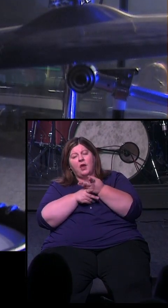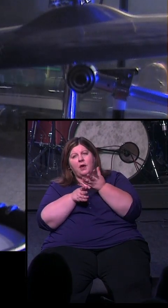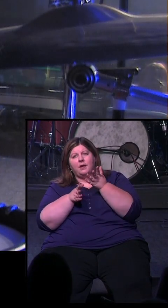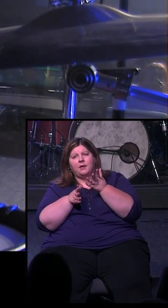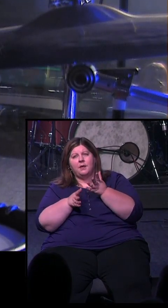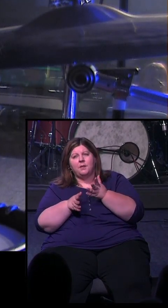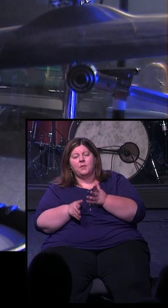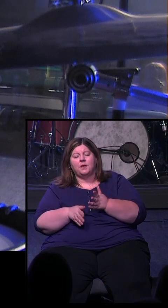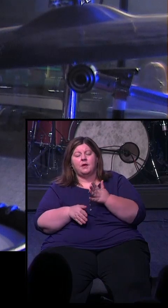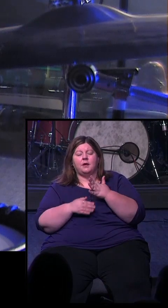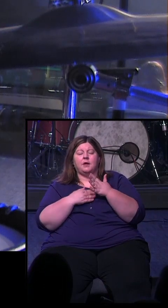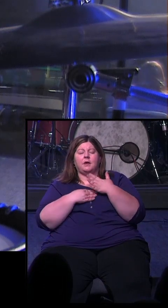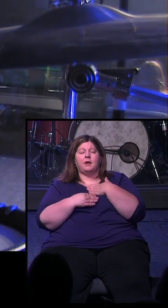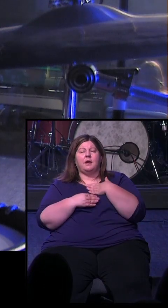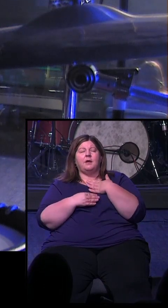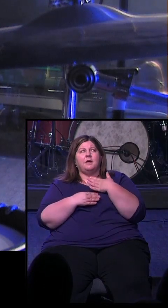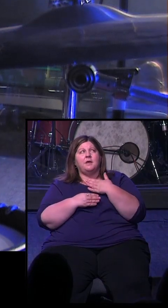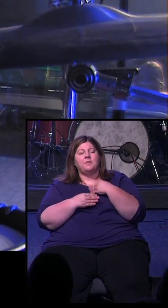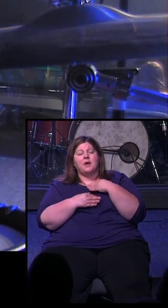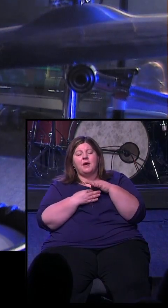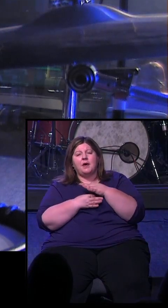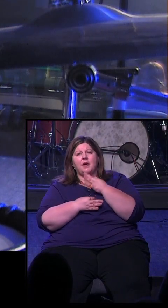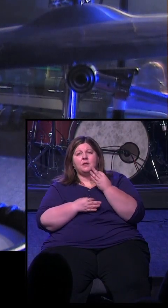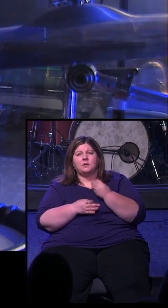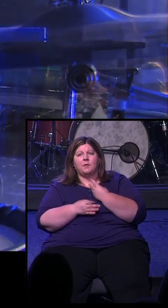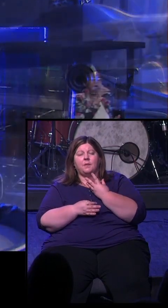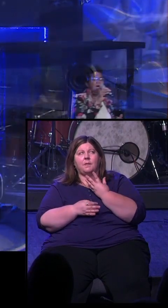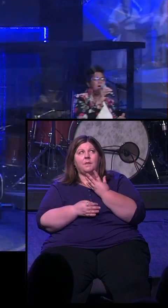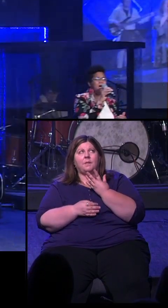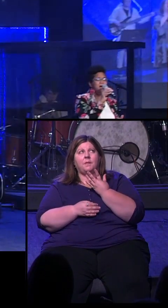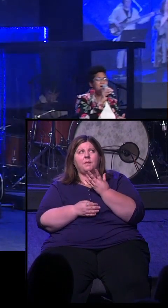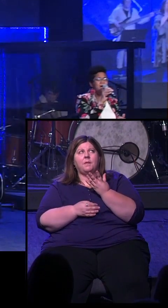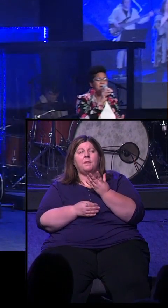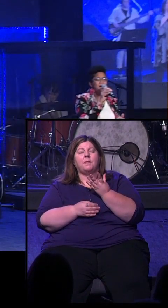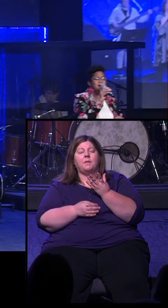the shepherd of my soul.